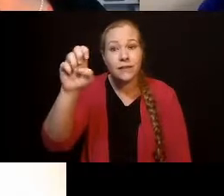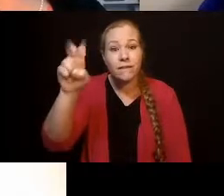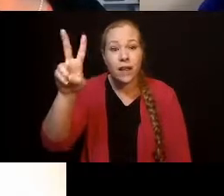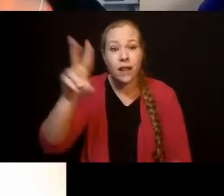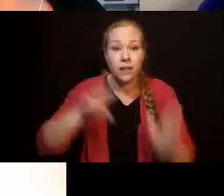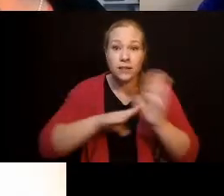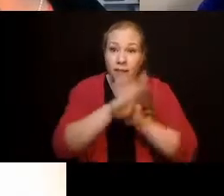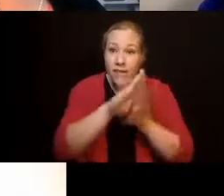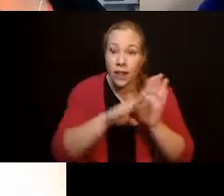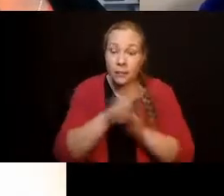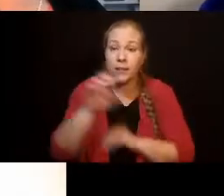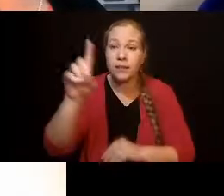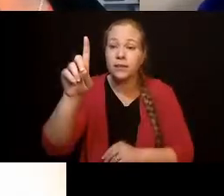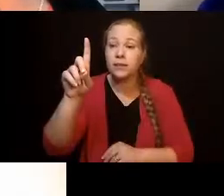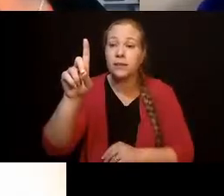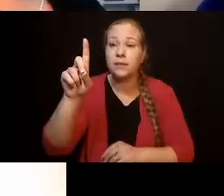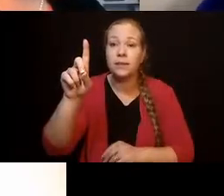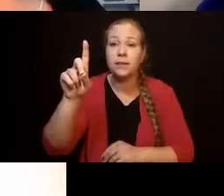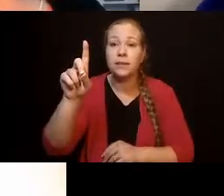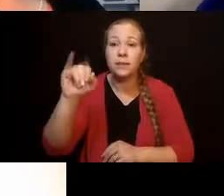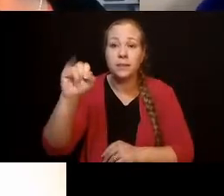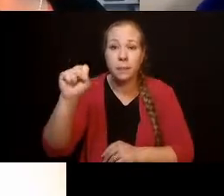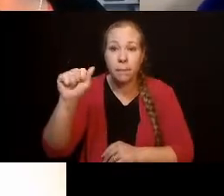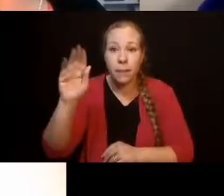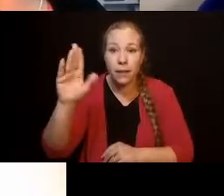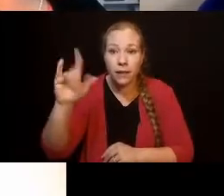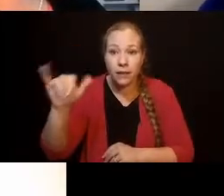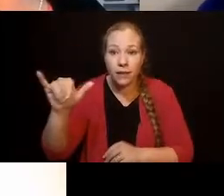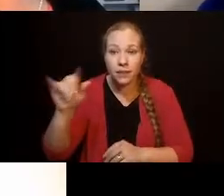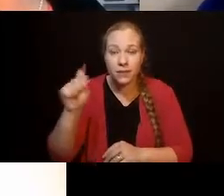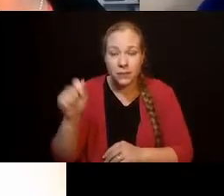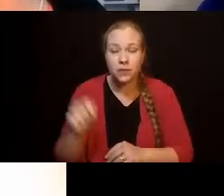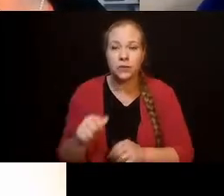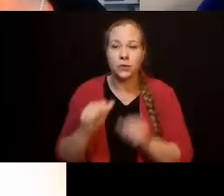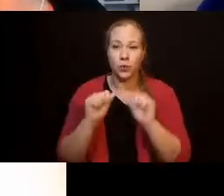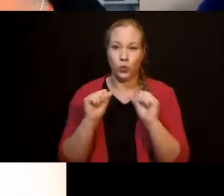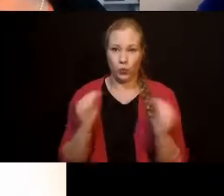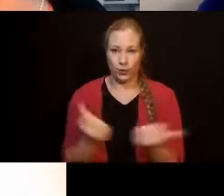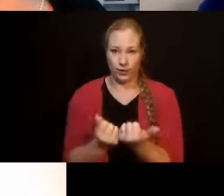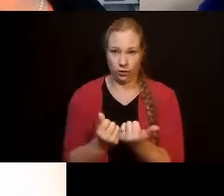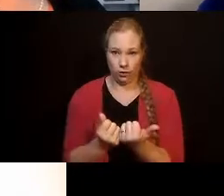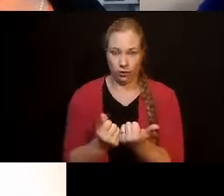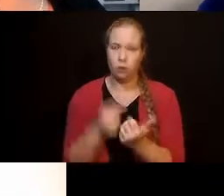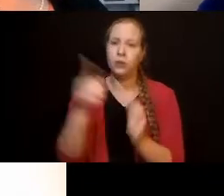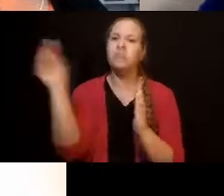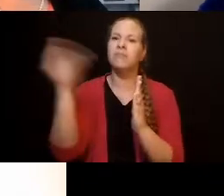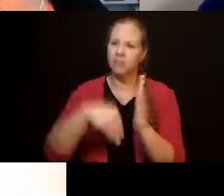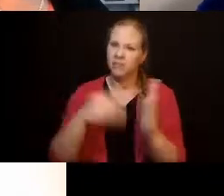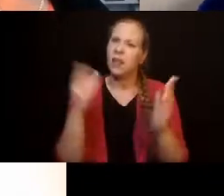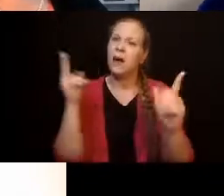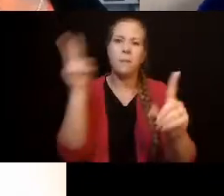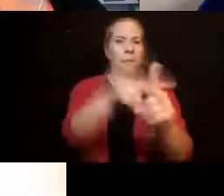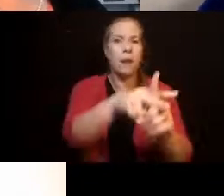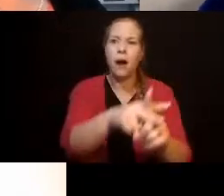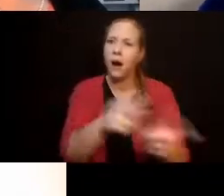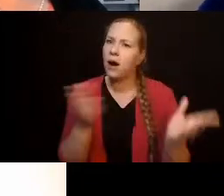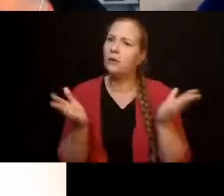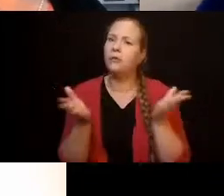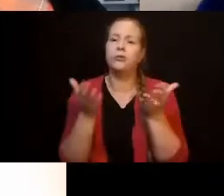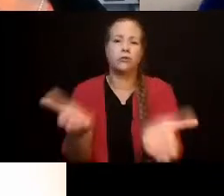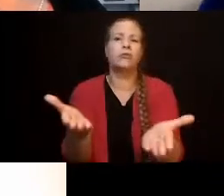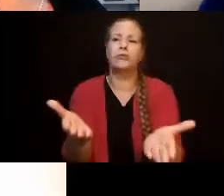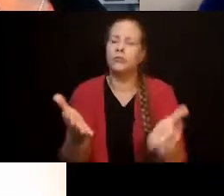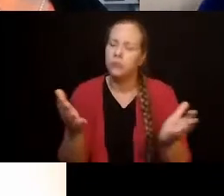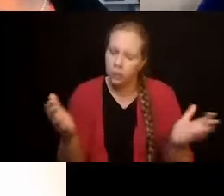Apply. And if you're turned down, call me and so we can explore why you were turned